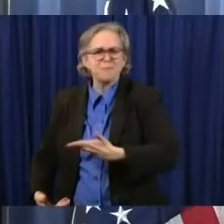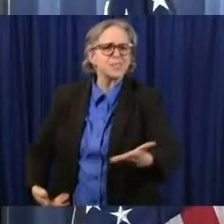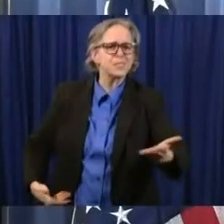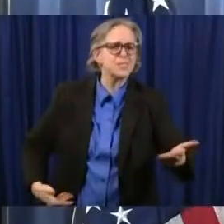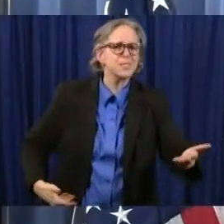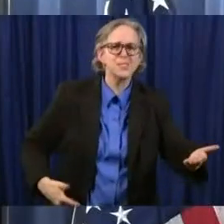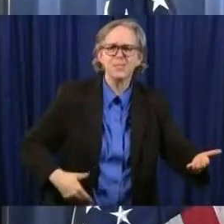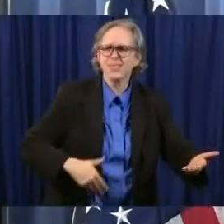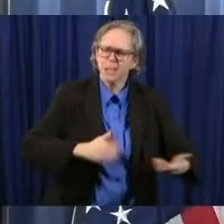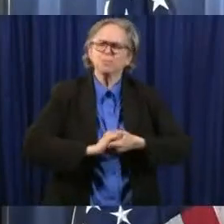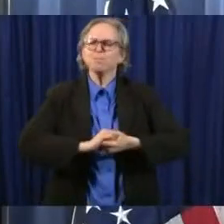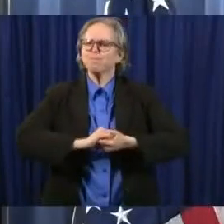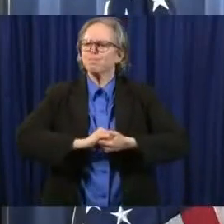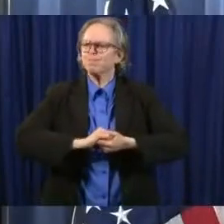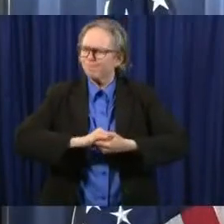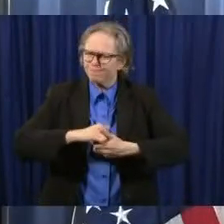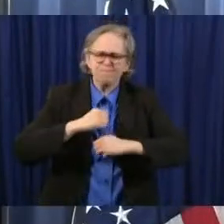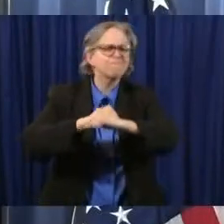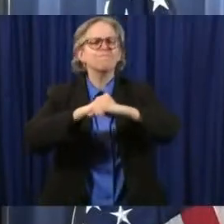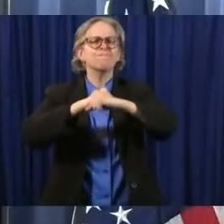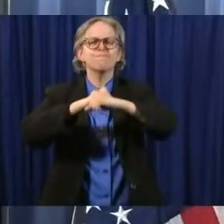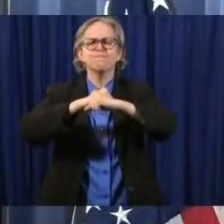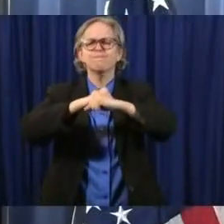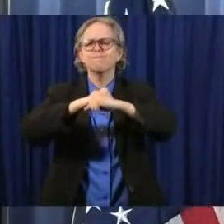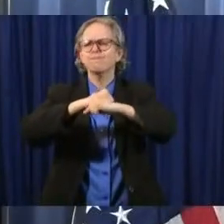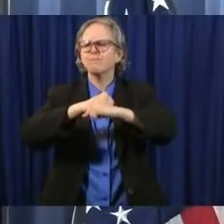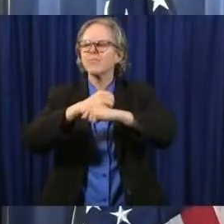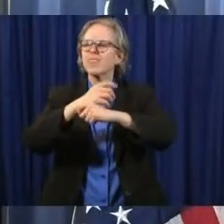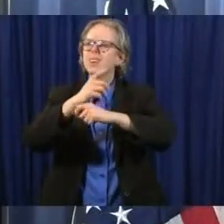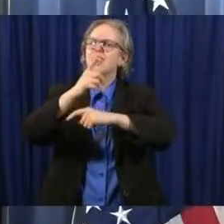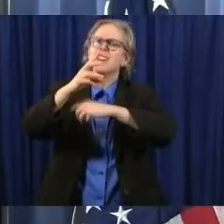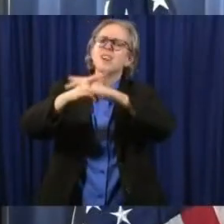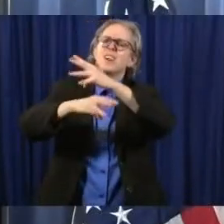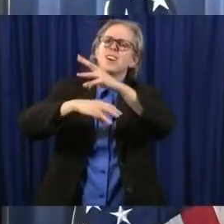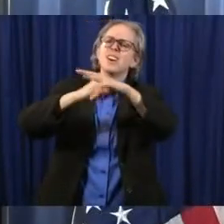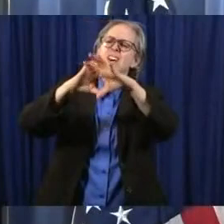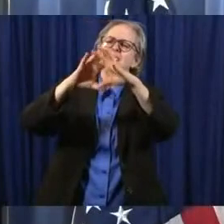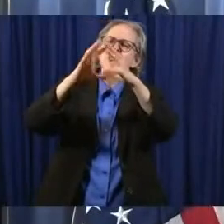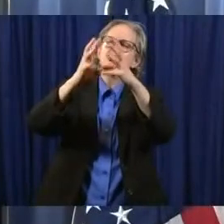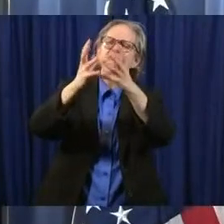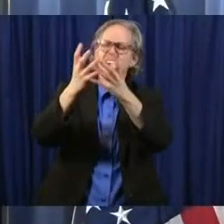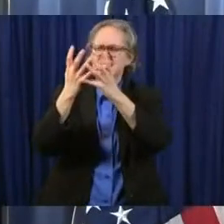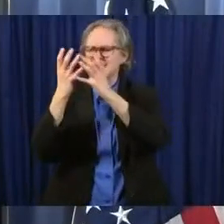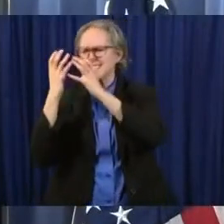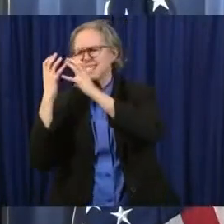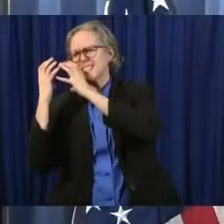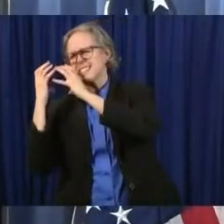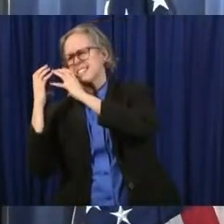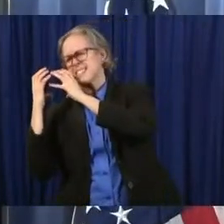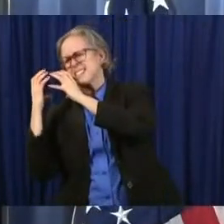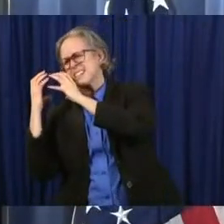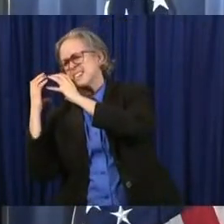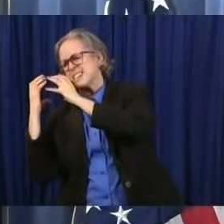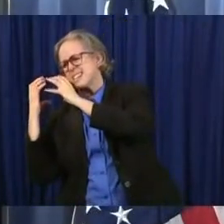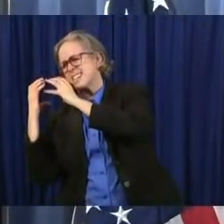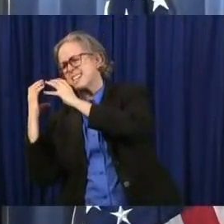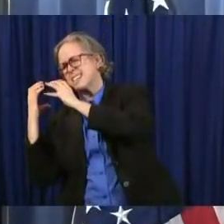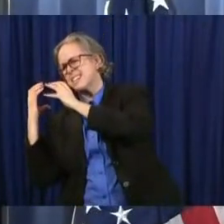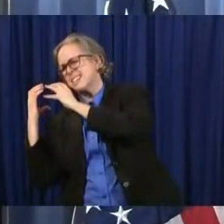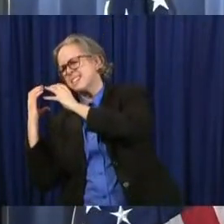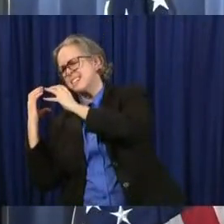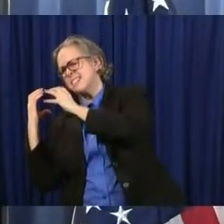with you, here standing with me, standing with the one on our shoulders.